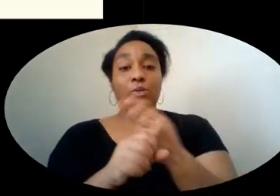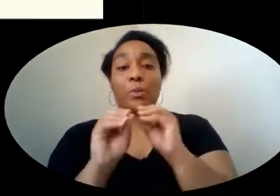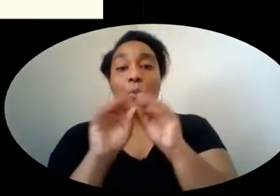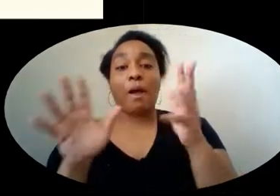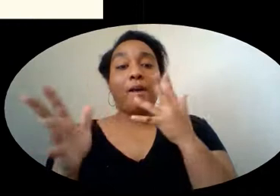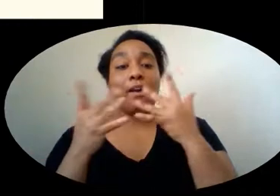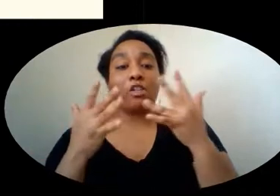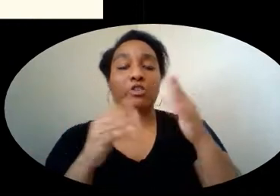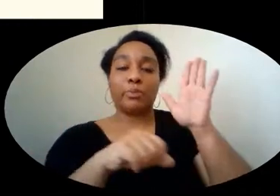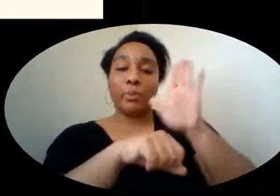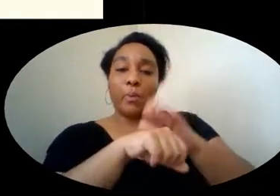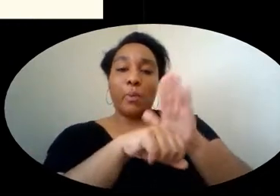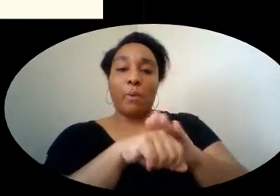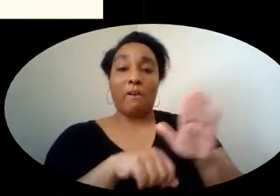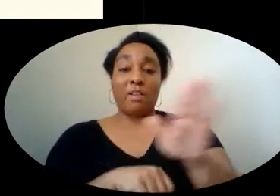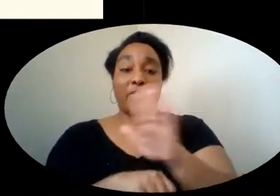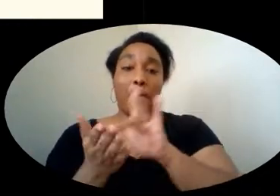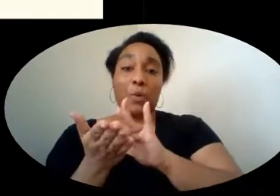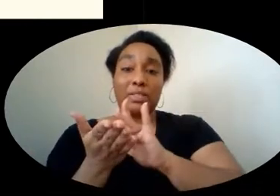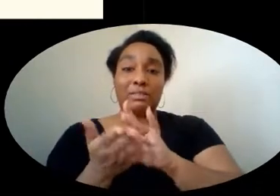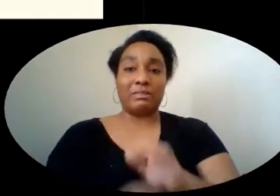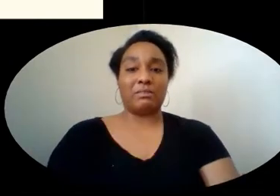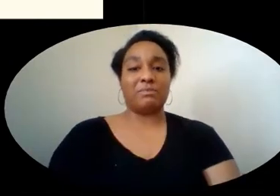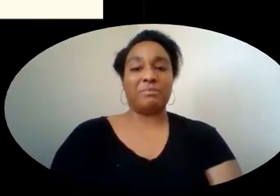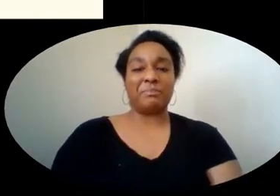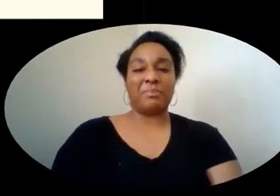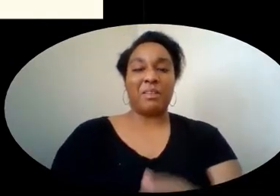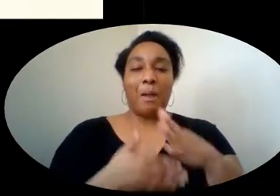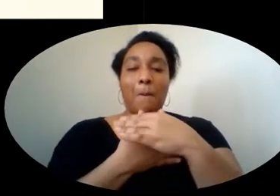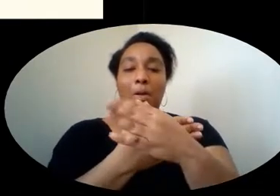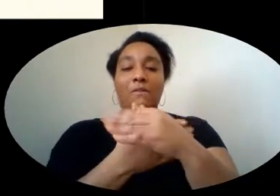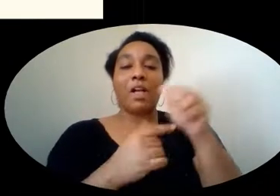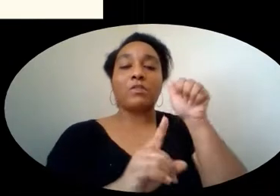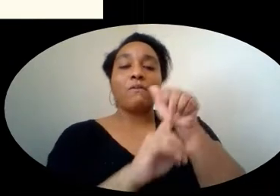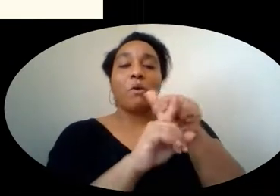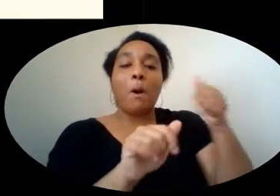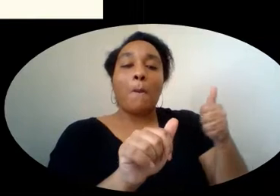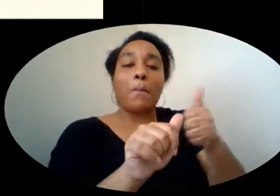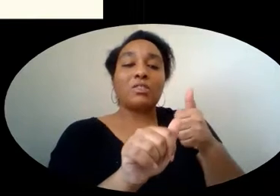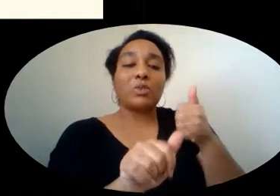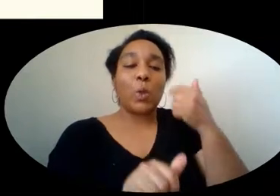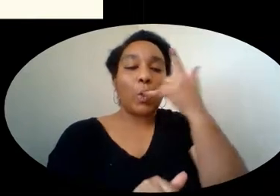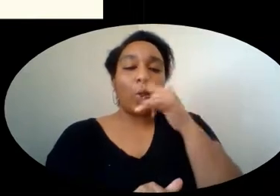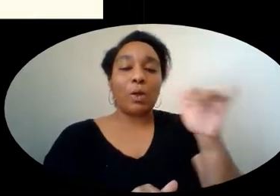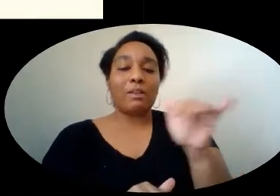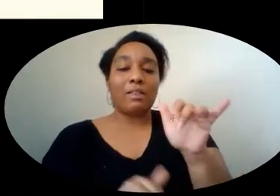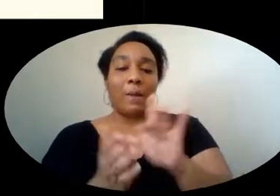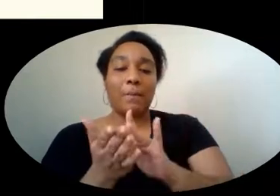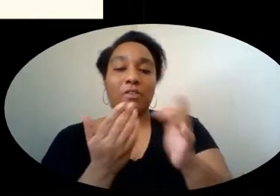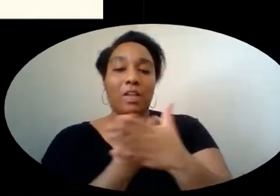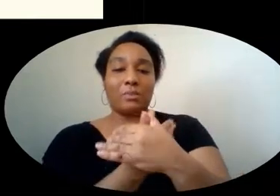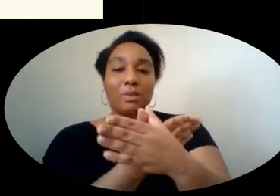colors to warn that they're poisonous. other butterflies fool predators by looking like poisonous